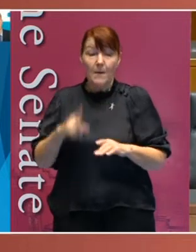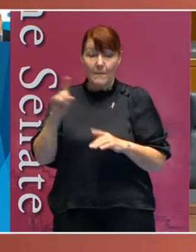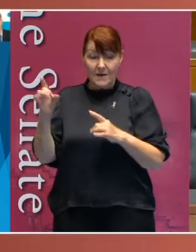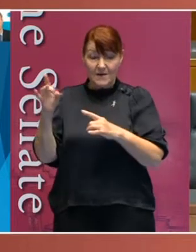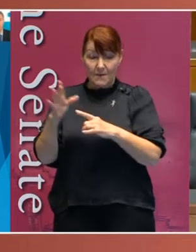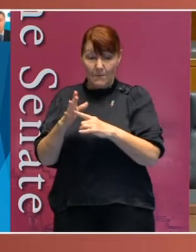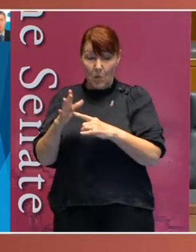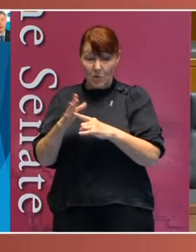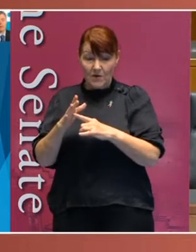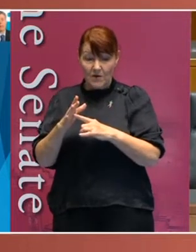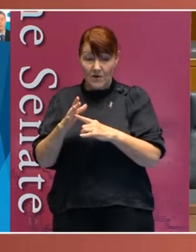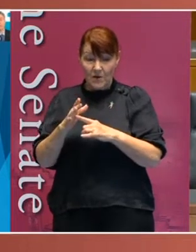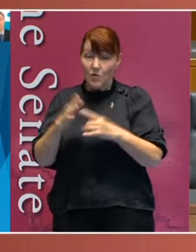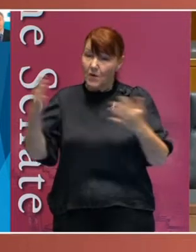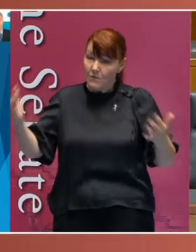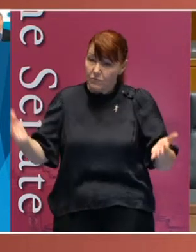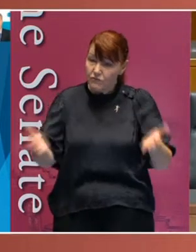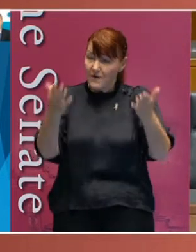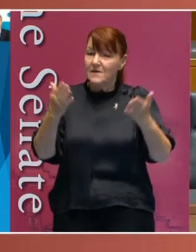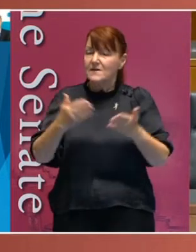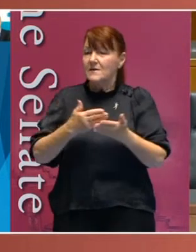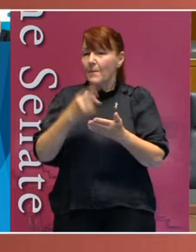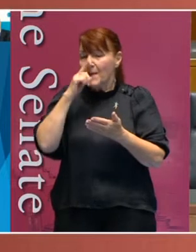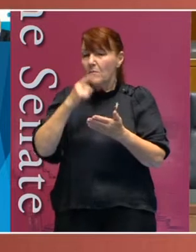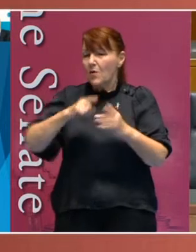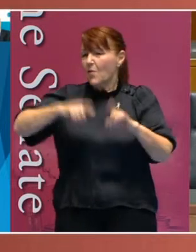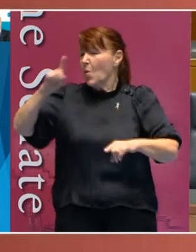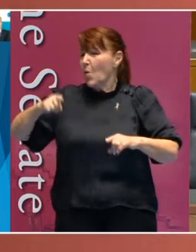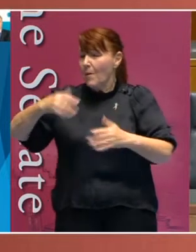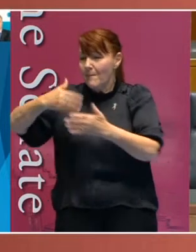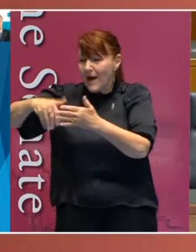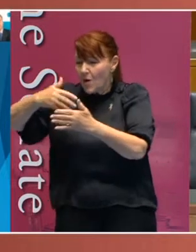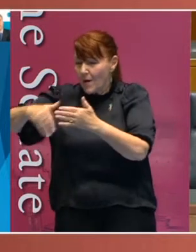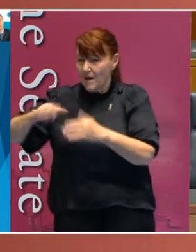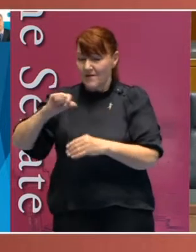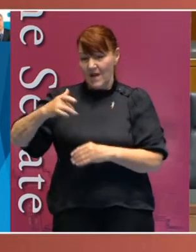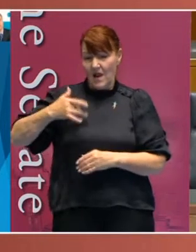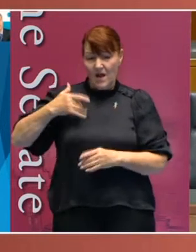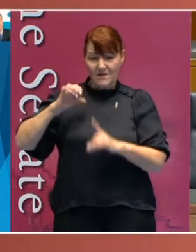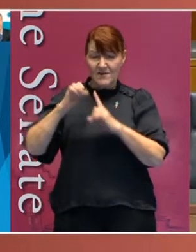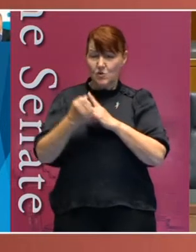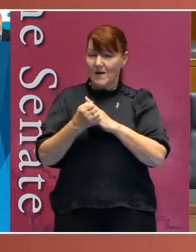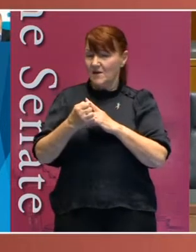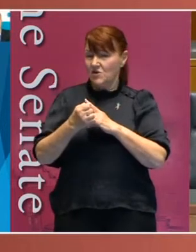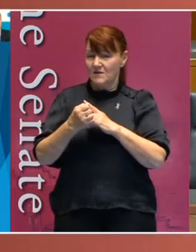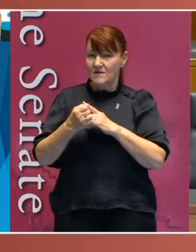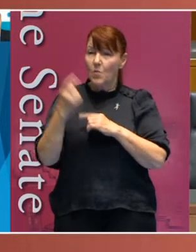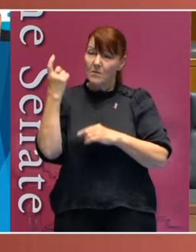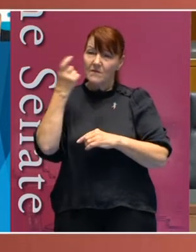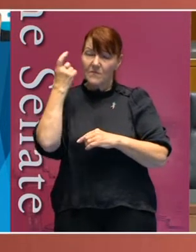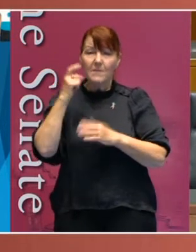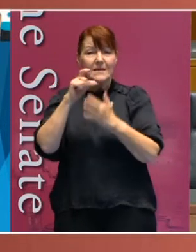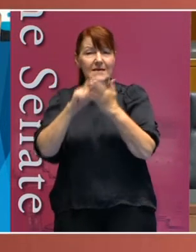we embrace people of all backgrounds and all life circumstances when we consider